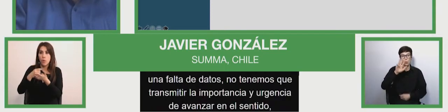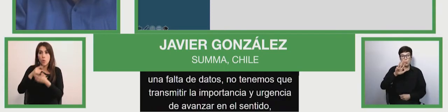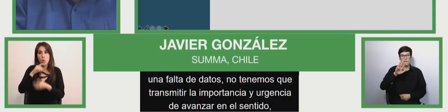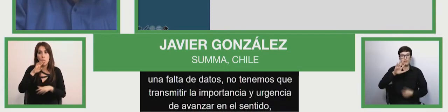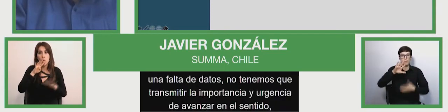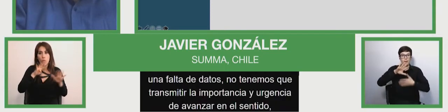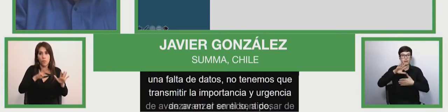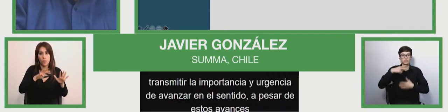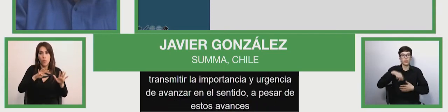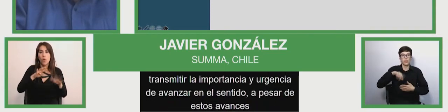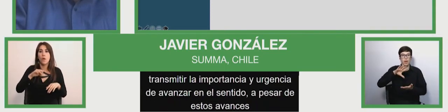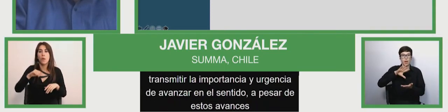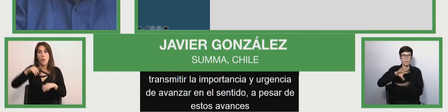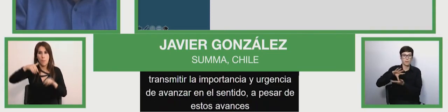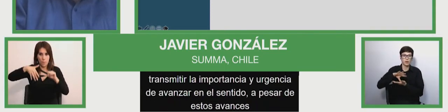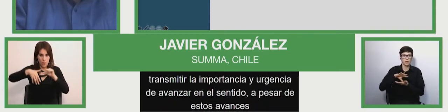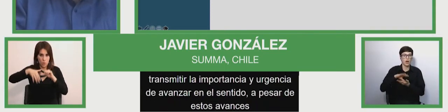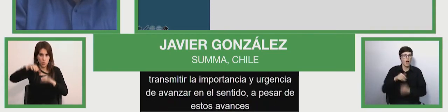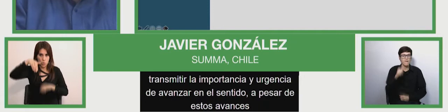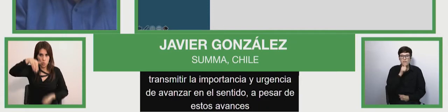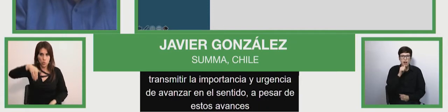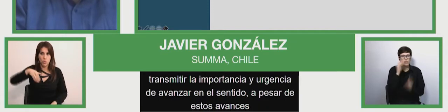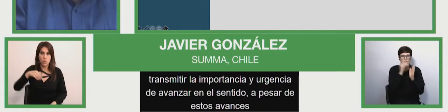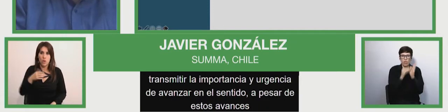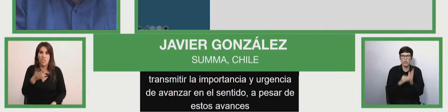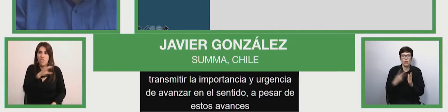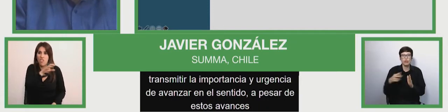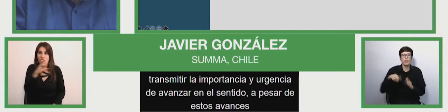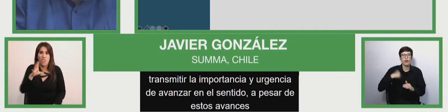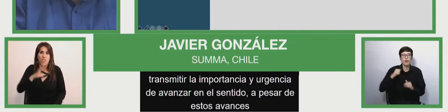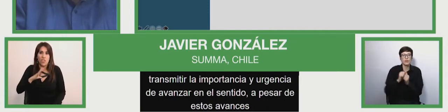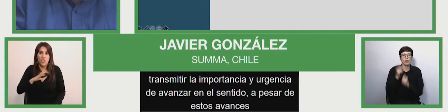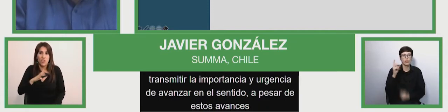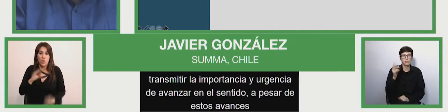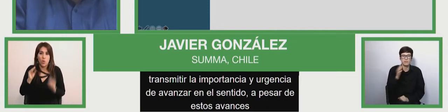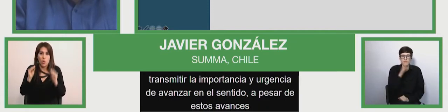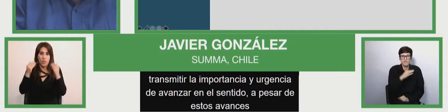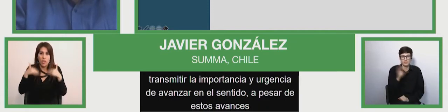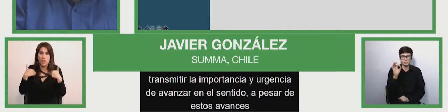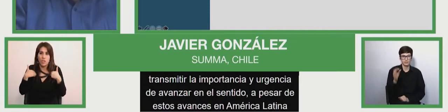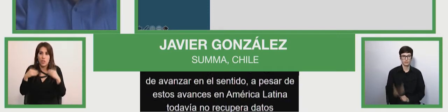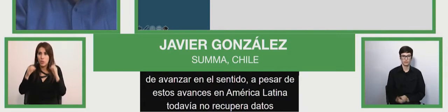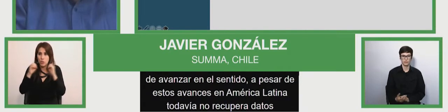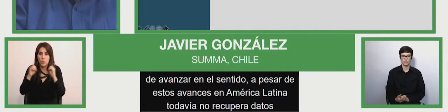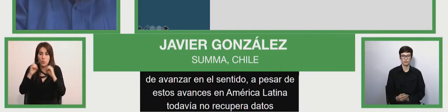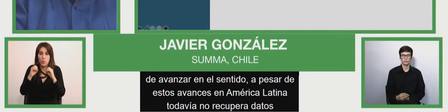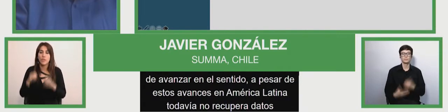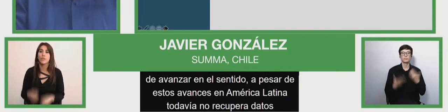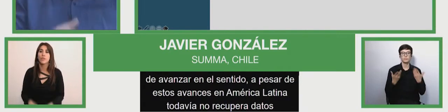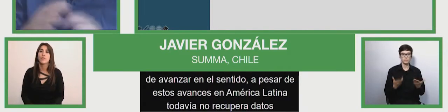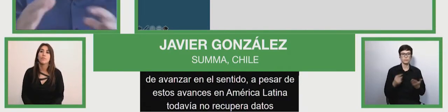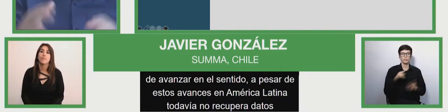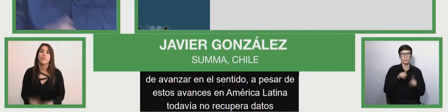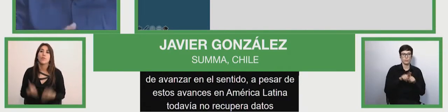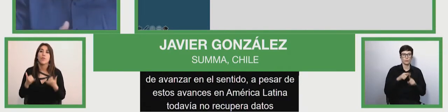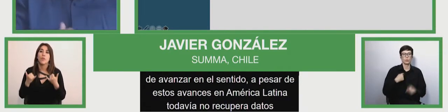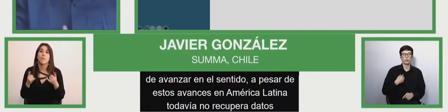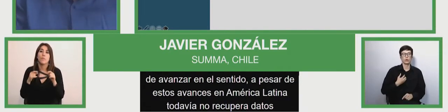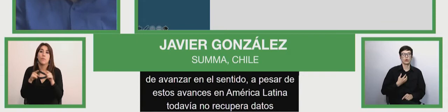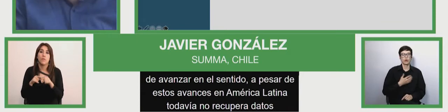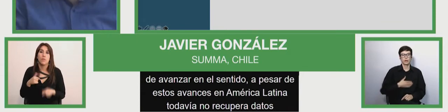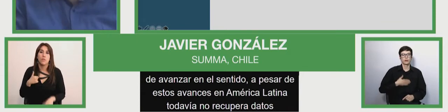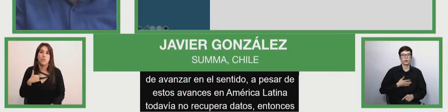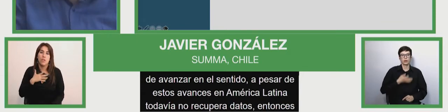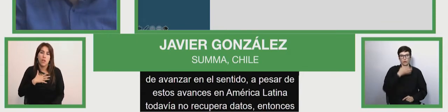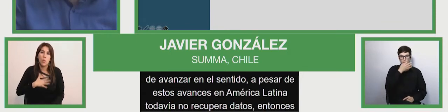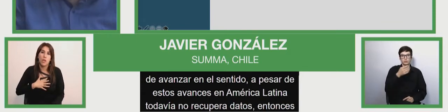collect data of youngsters with disabilities. So I would like to stay